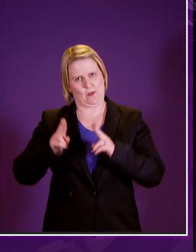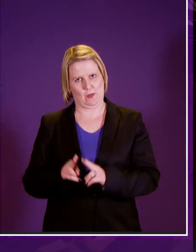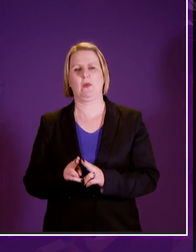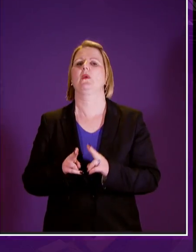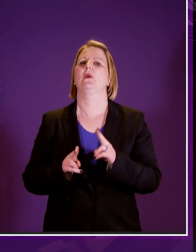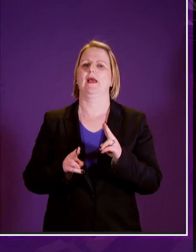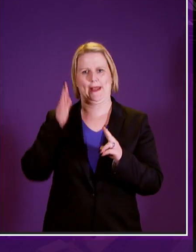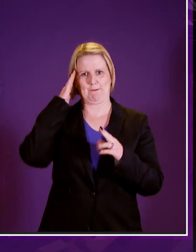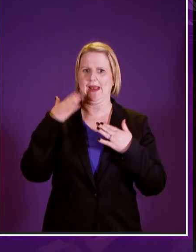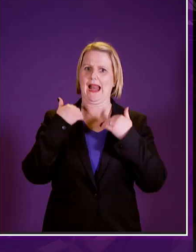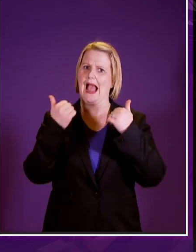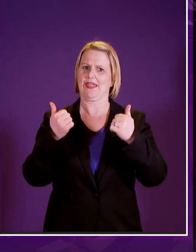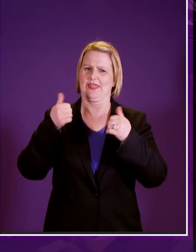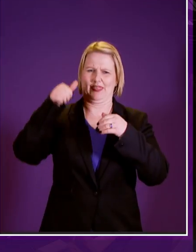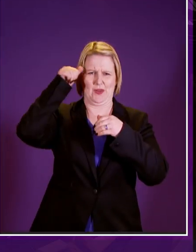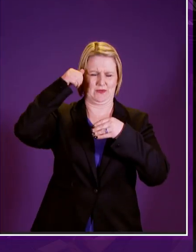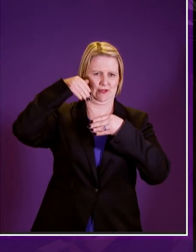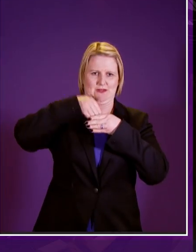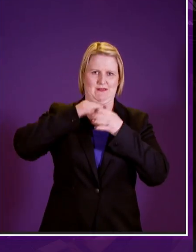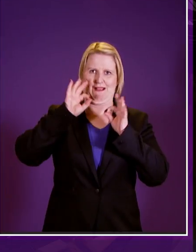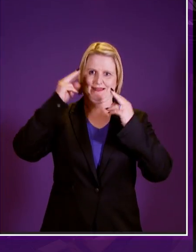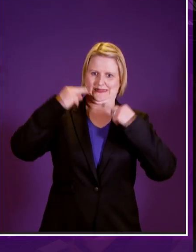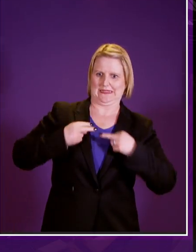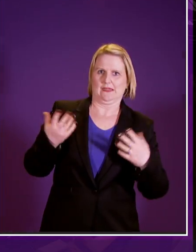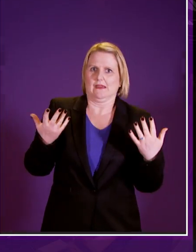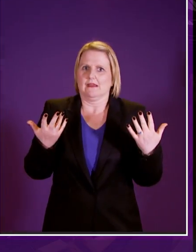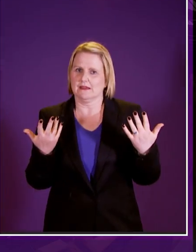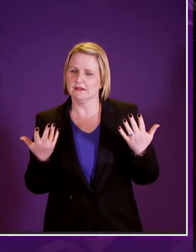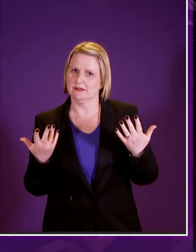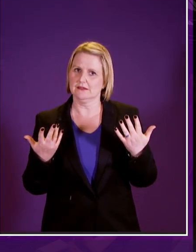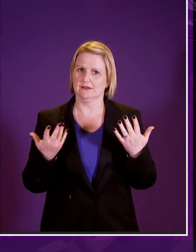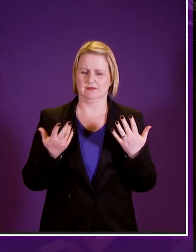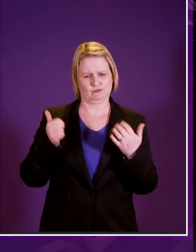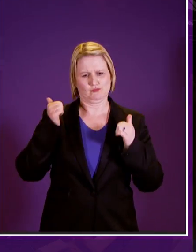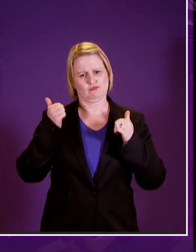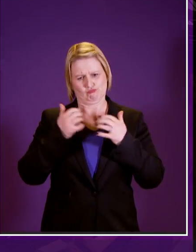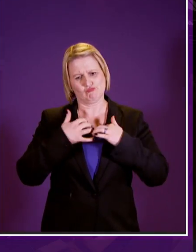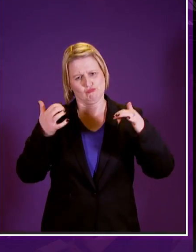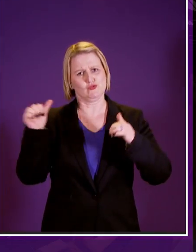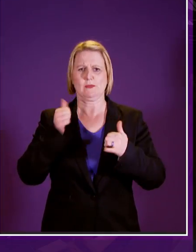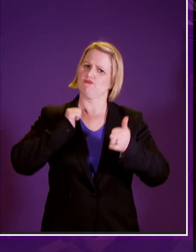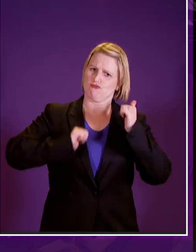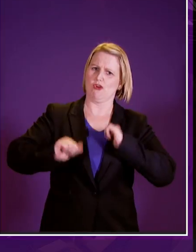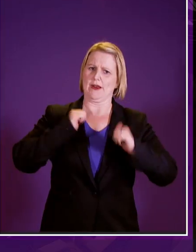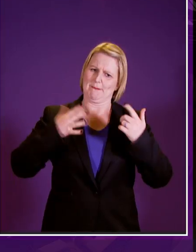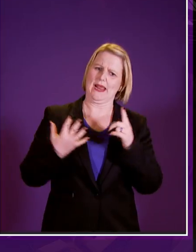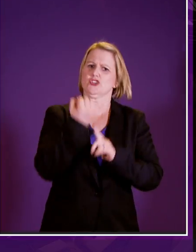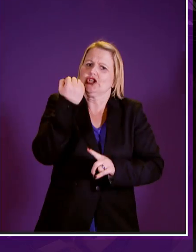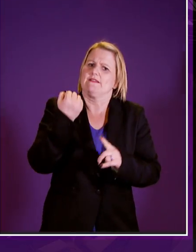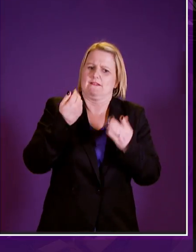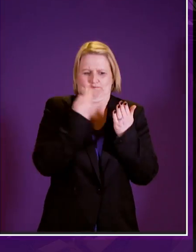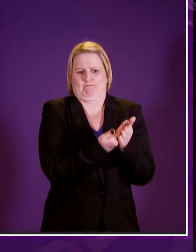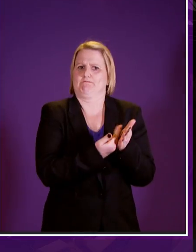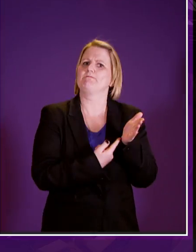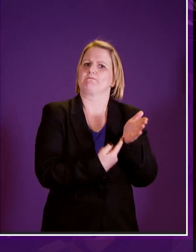absolutely proud of and once again i think there's something that this parliament was the difficulties at the beginning and i think we all admit that i think